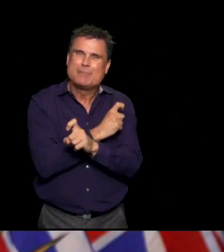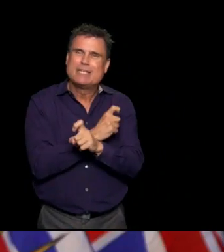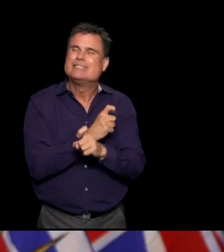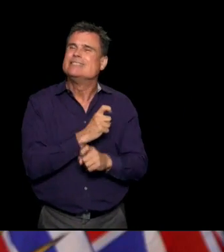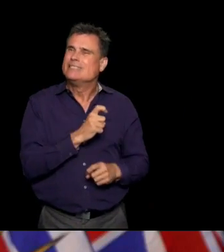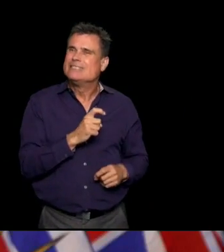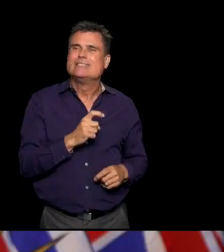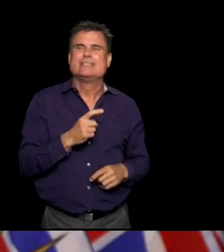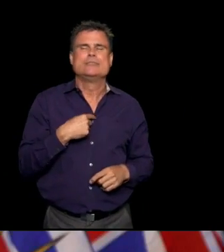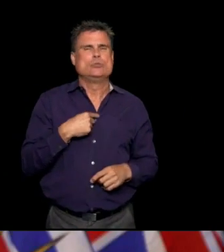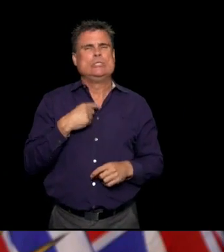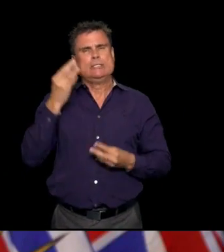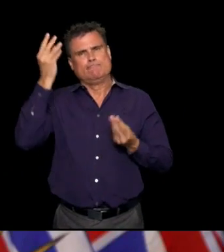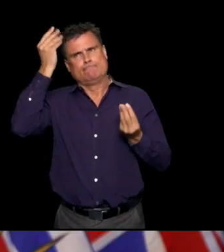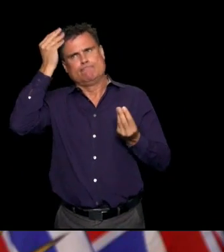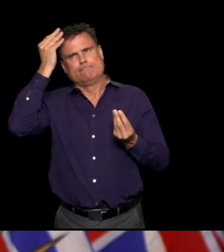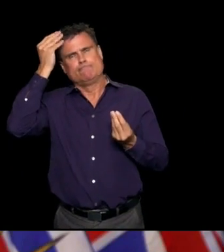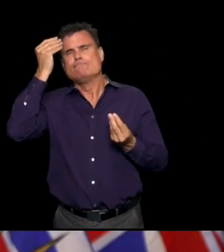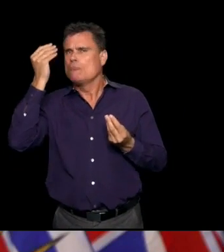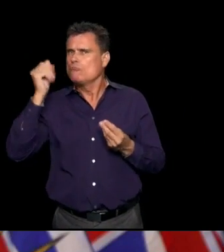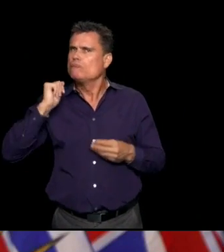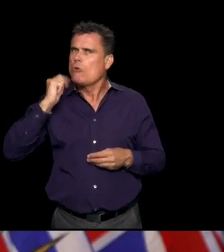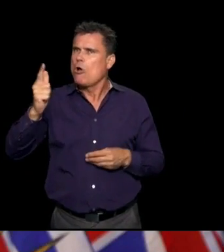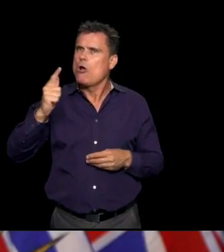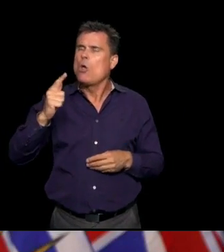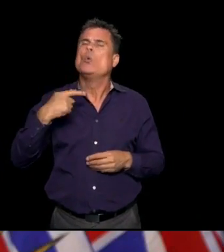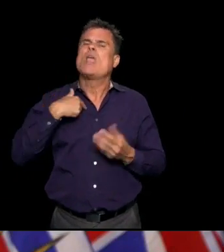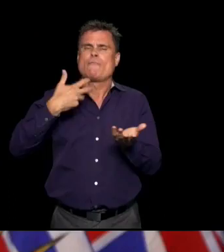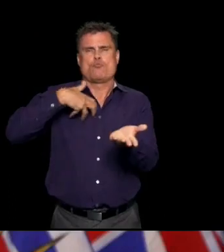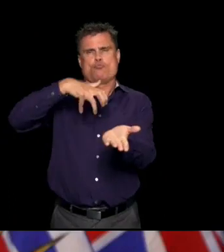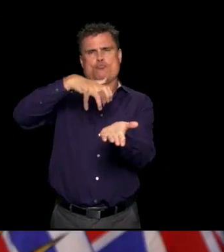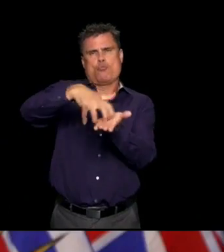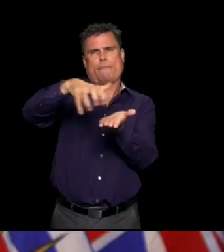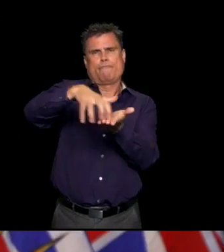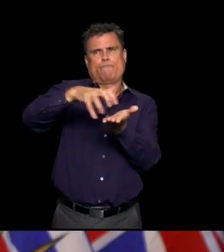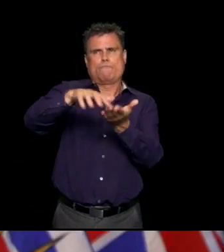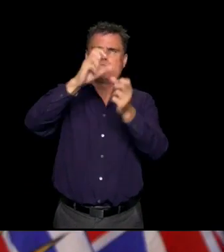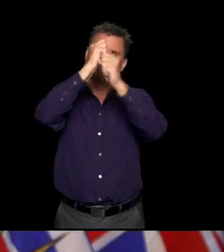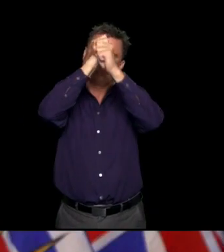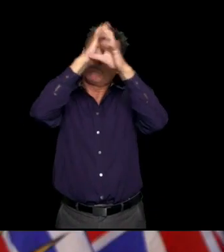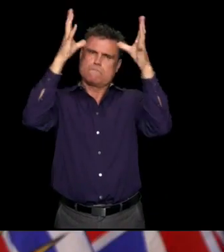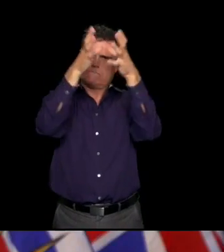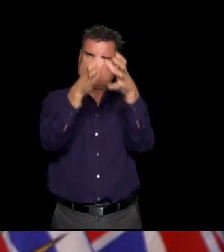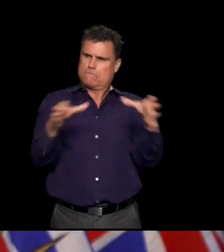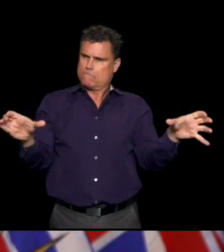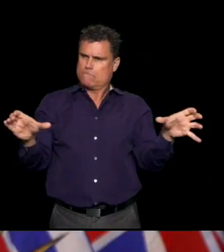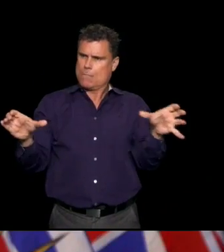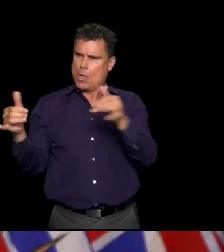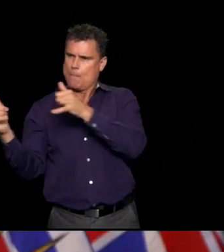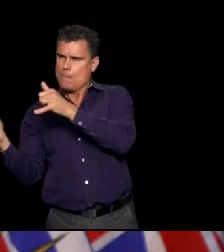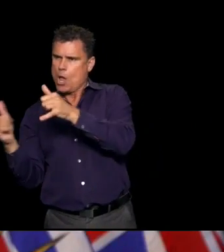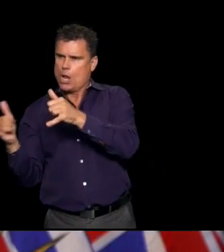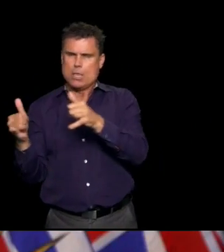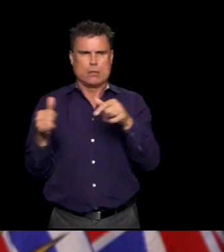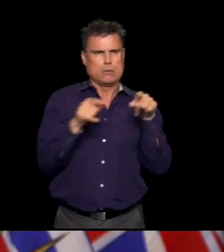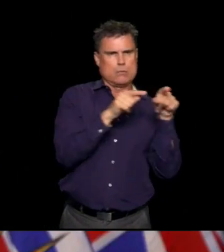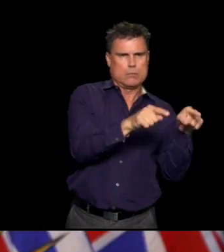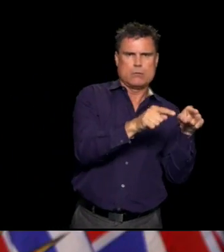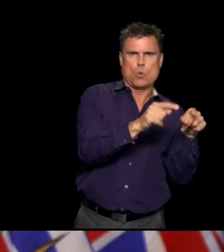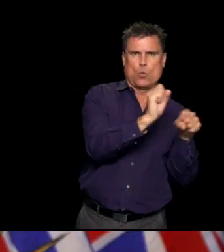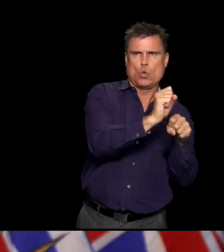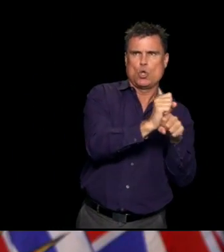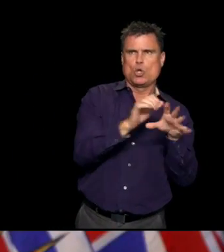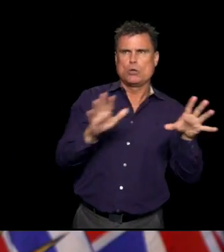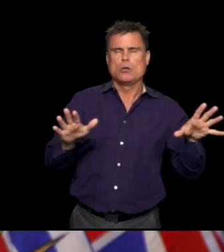ask those questions all the time. And I do have a rough breakdown and it varies. It varies over time and it varies by